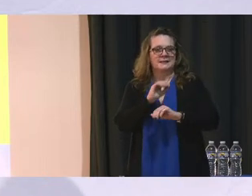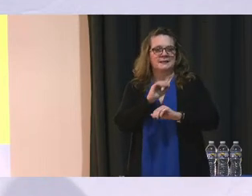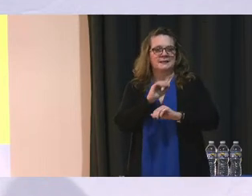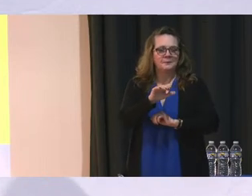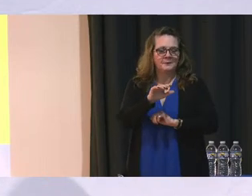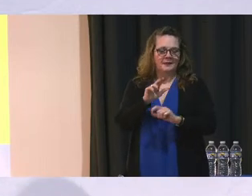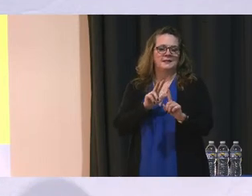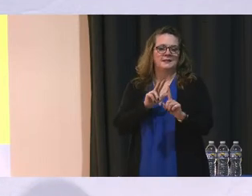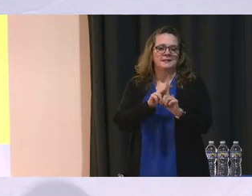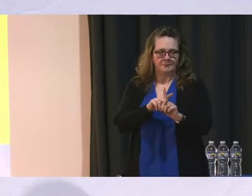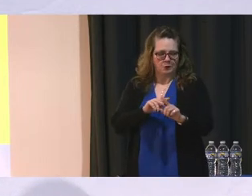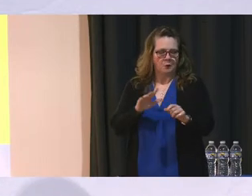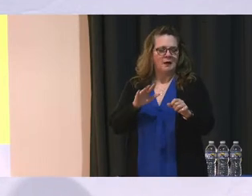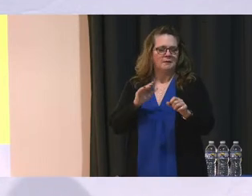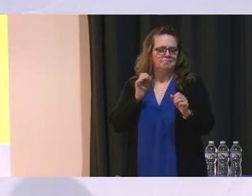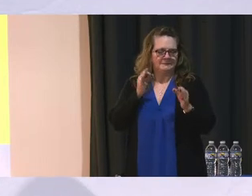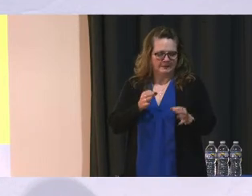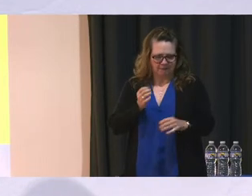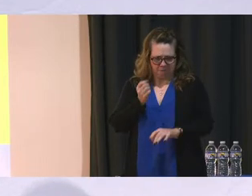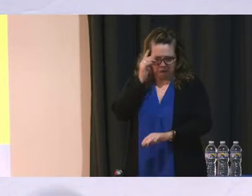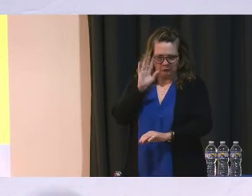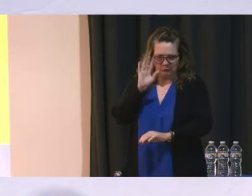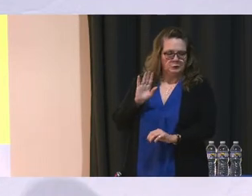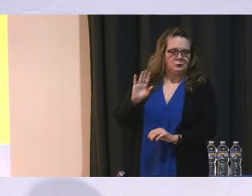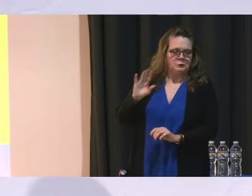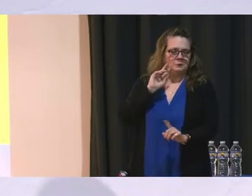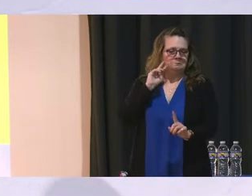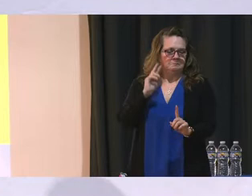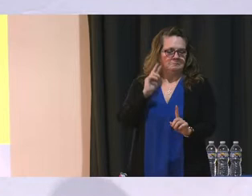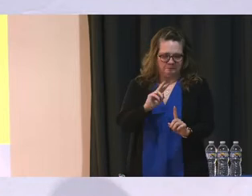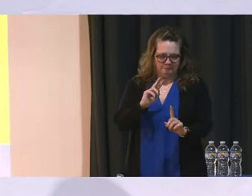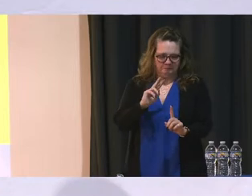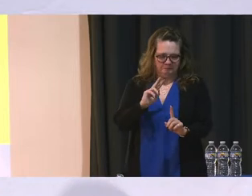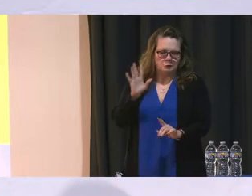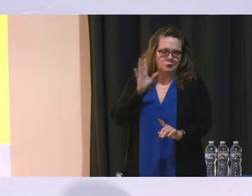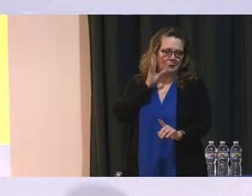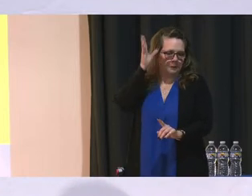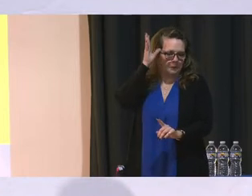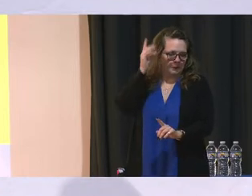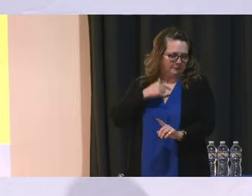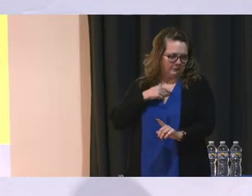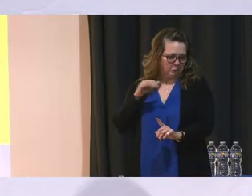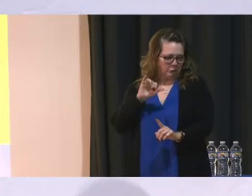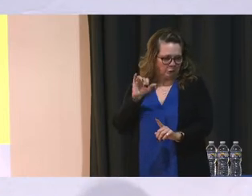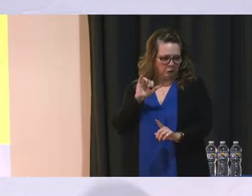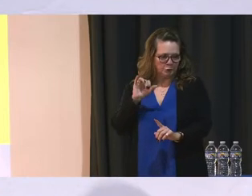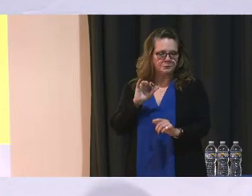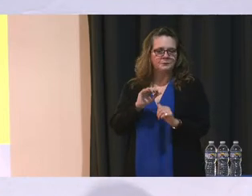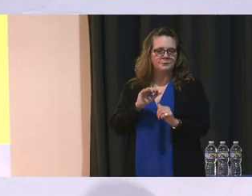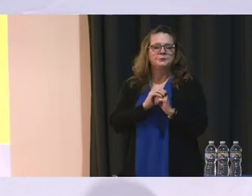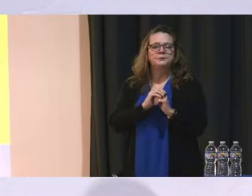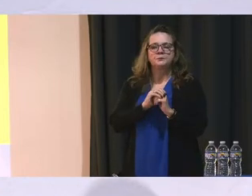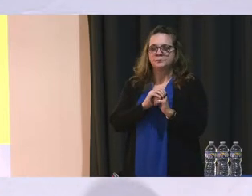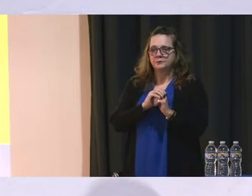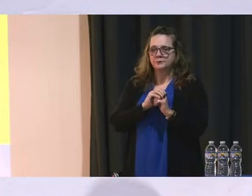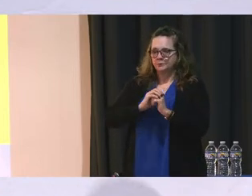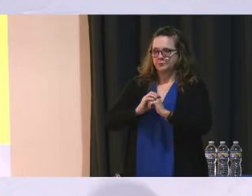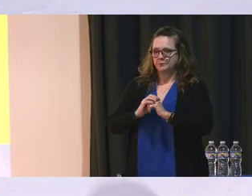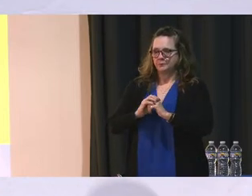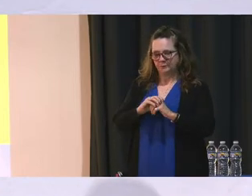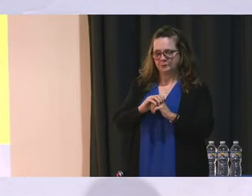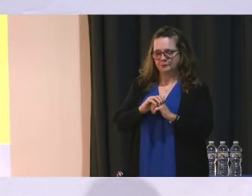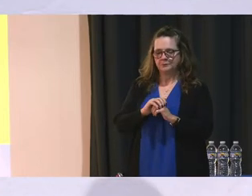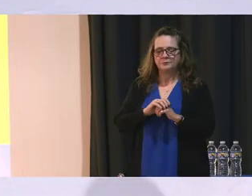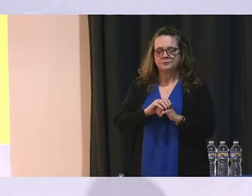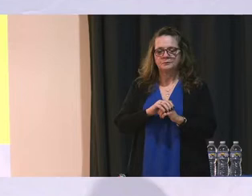I definitely understand where you're coming from from a standpoint of a parent and a student that is utilizing this new system.